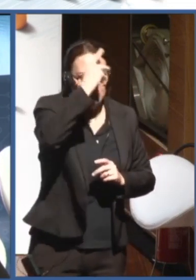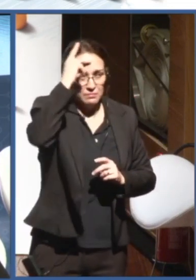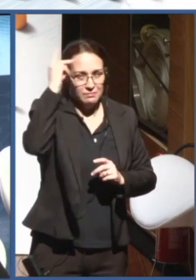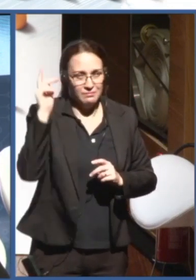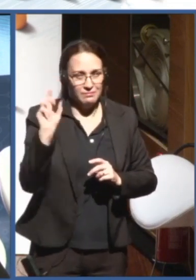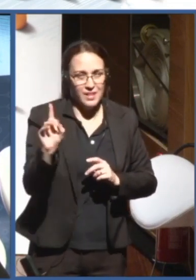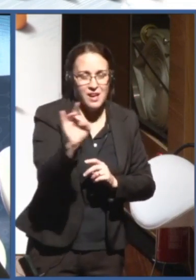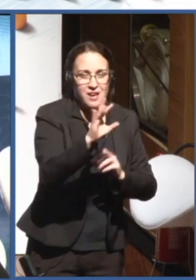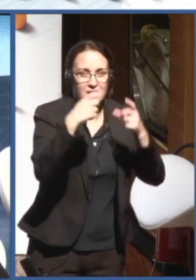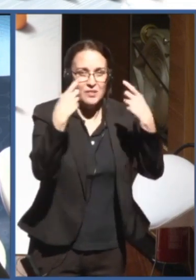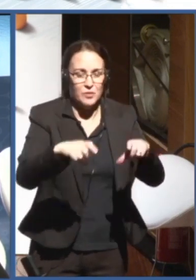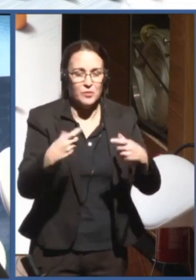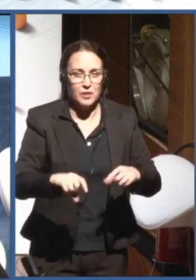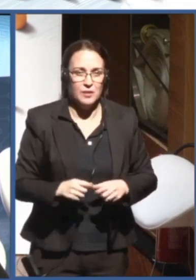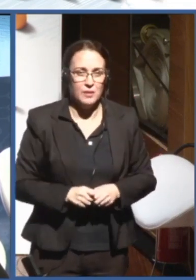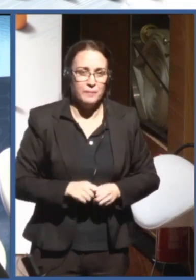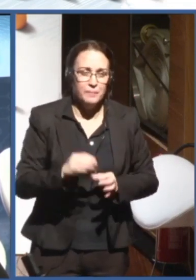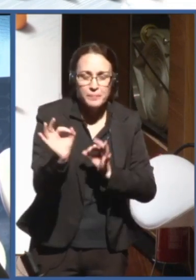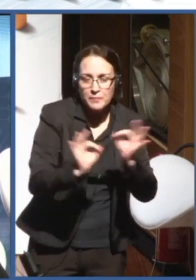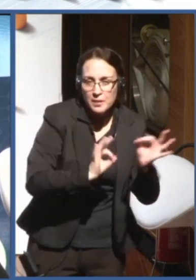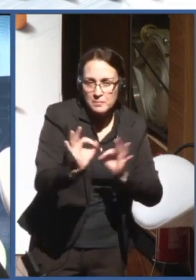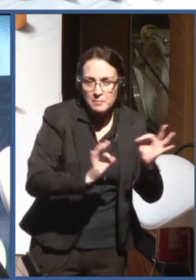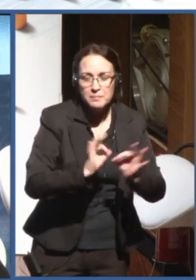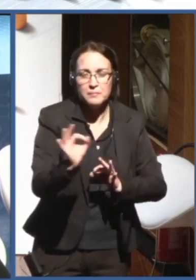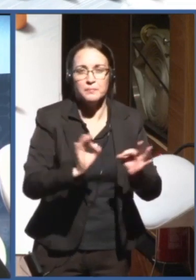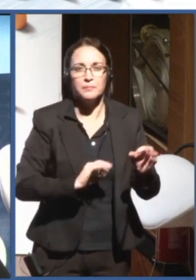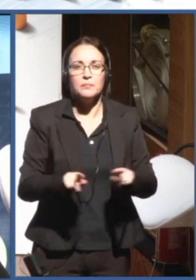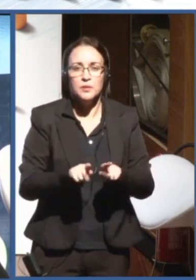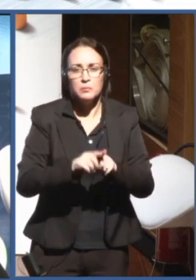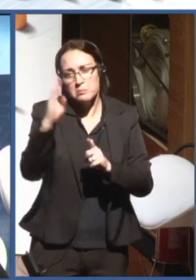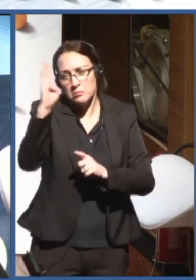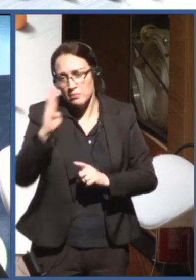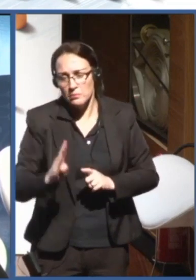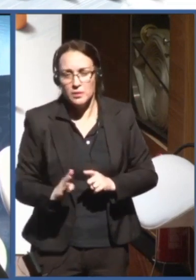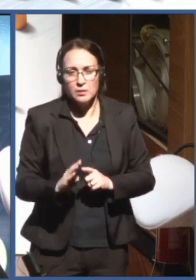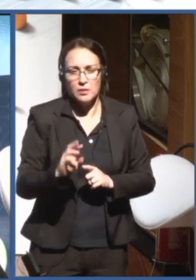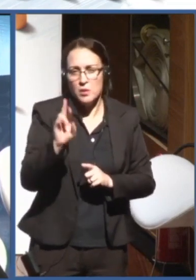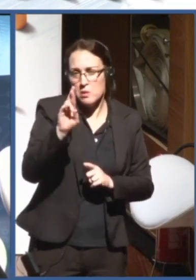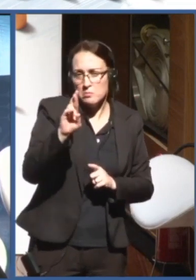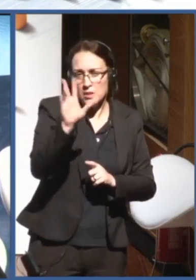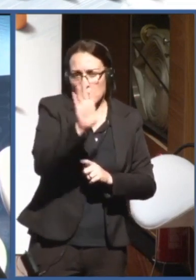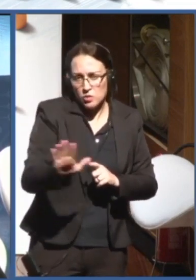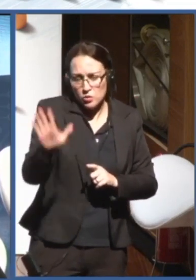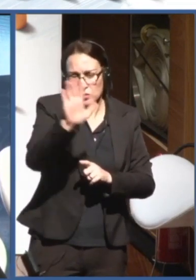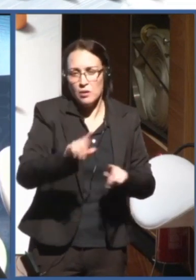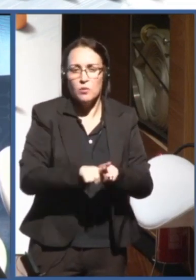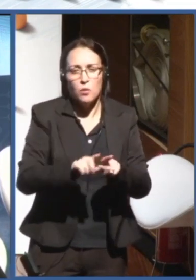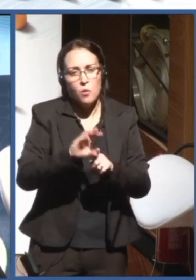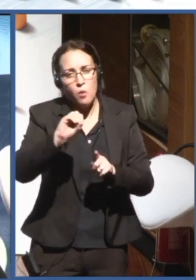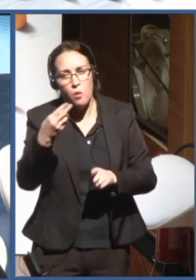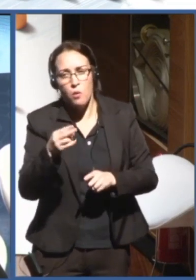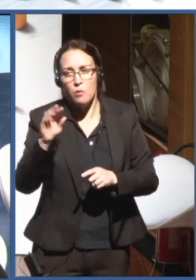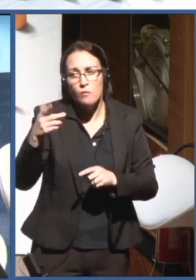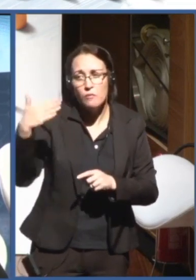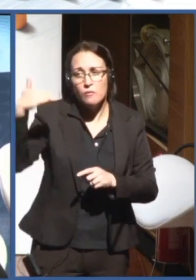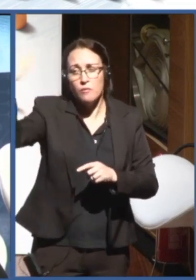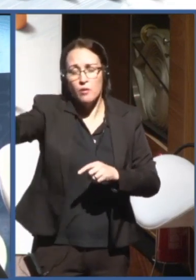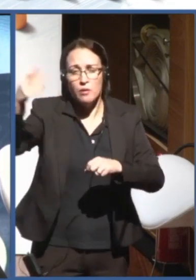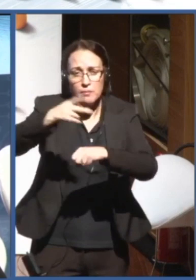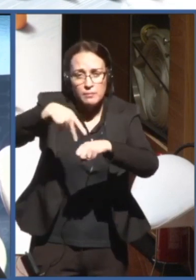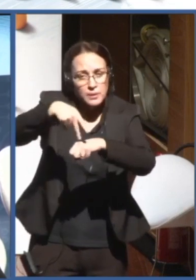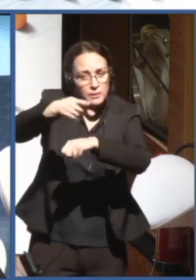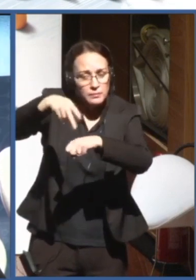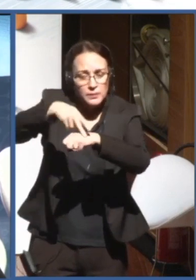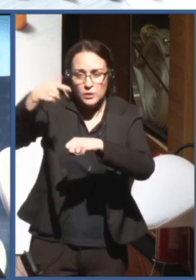regional, or international level. So this is the first part of the question, I guess. It's really, you know, trying to encourage to leverage